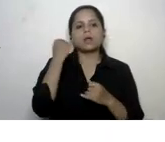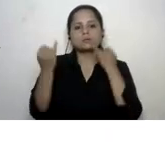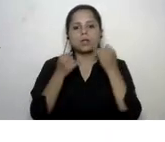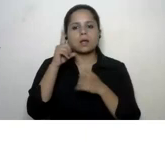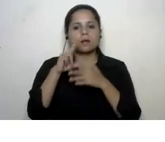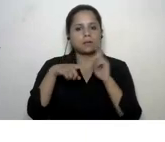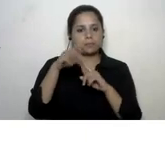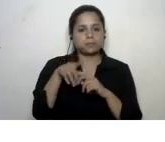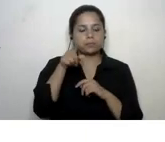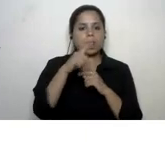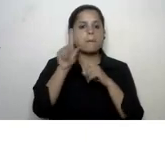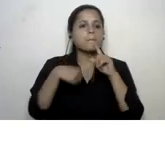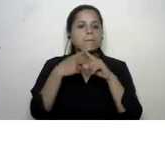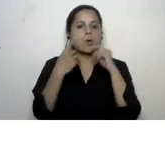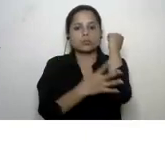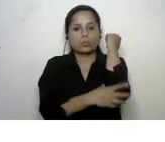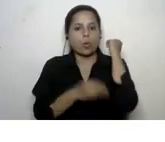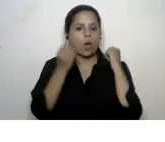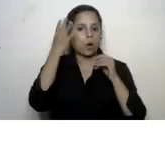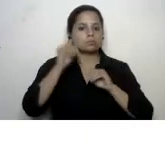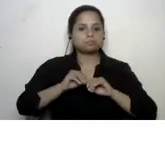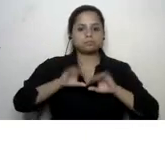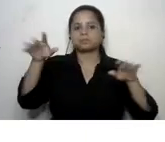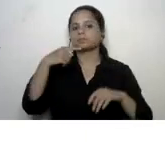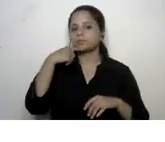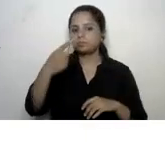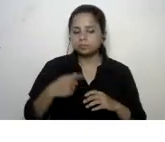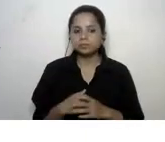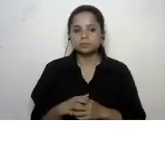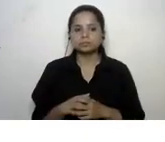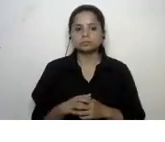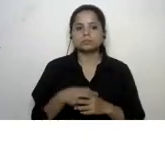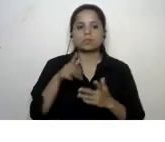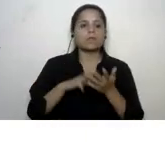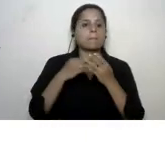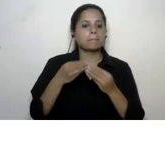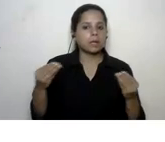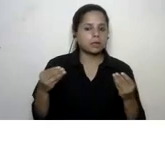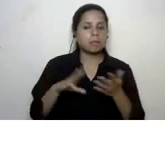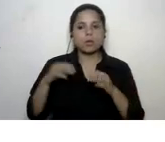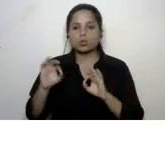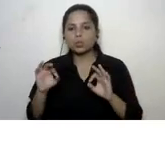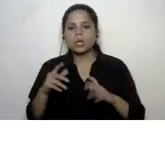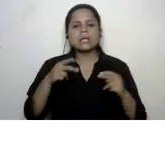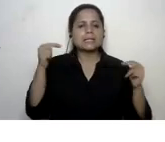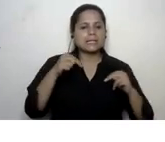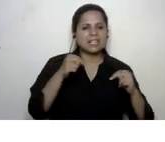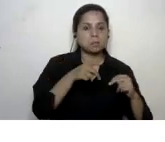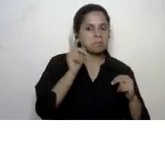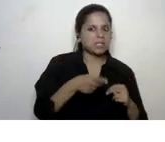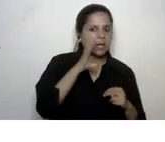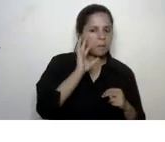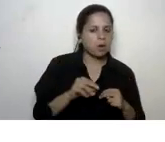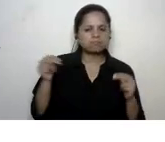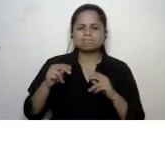about poverty to raise awareness of poverty and about material and non-material needs uh the